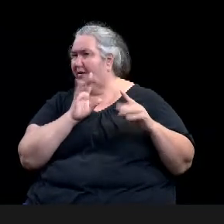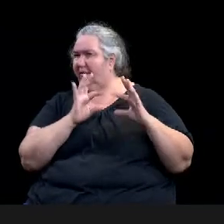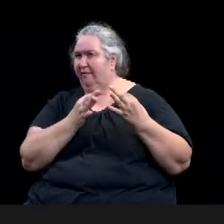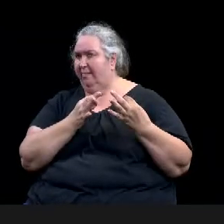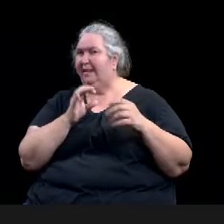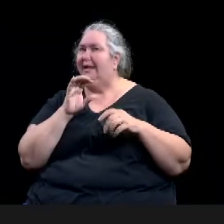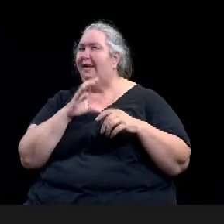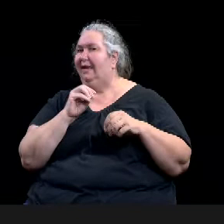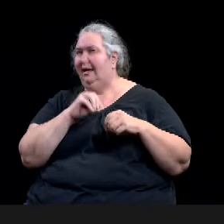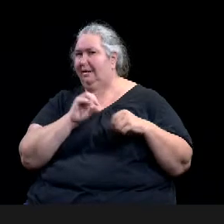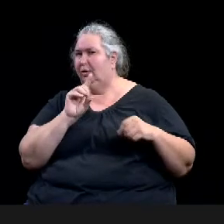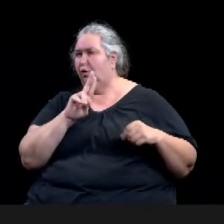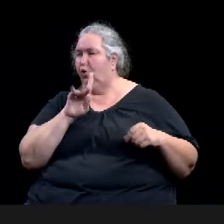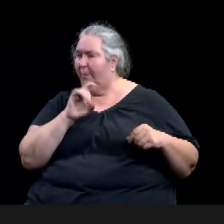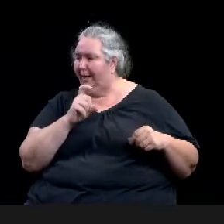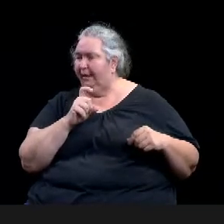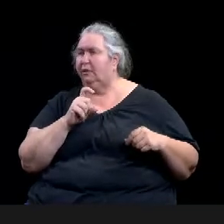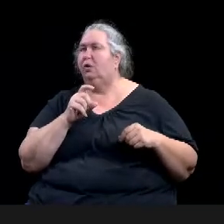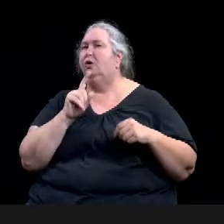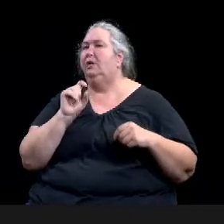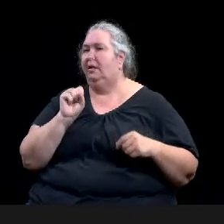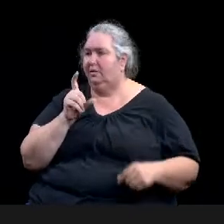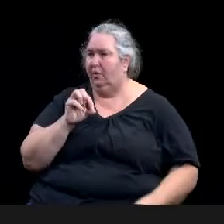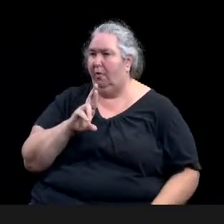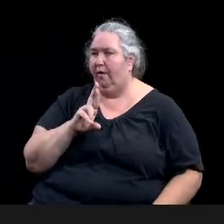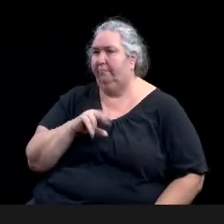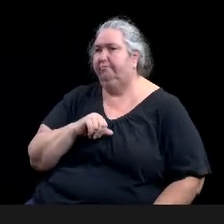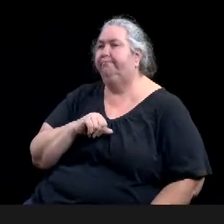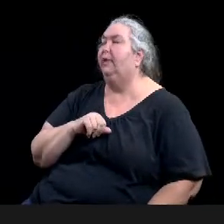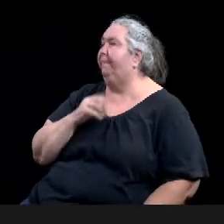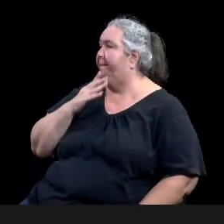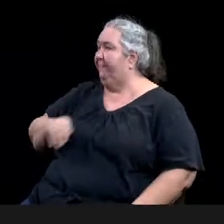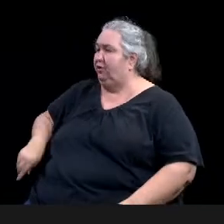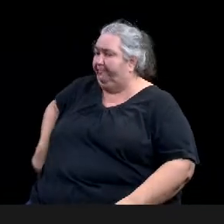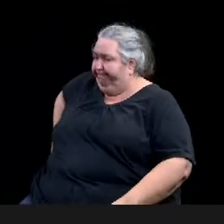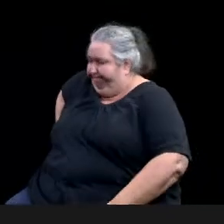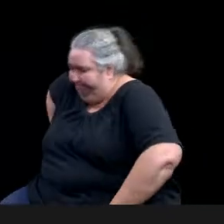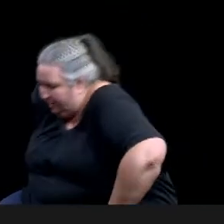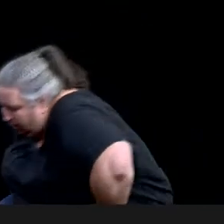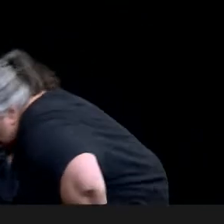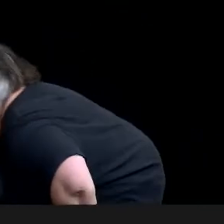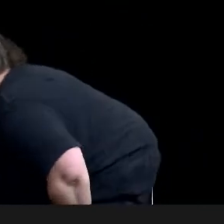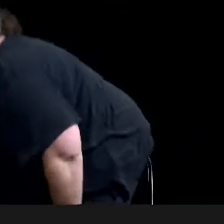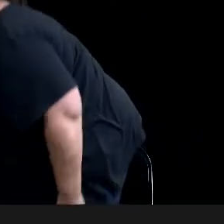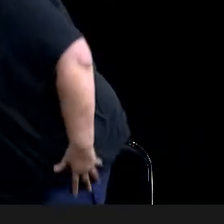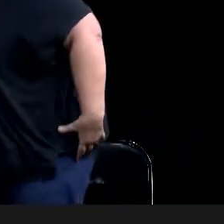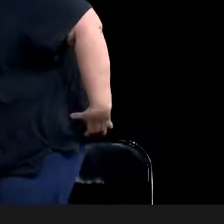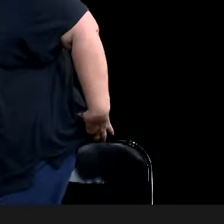And, uh, Planning Commission did recommend, uh, approval of this by a vote of, uh, eight to zero.